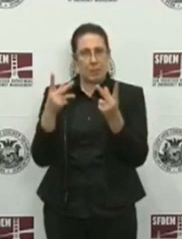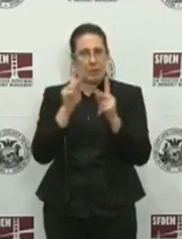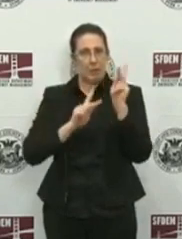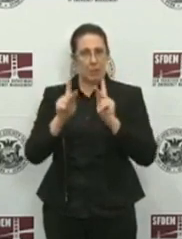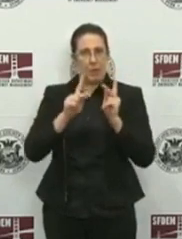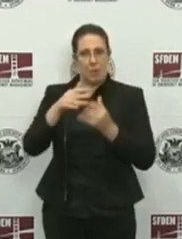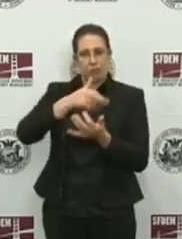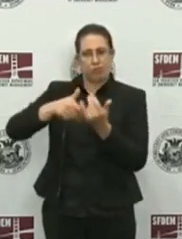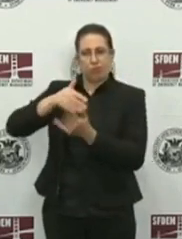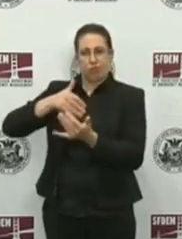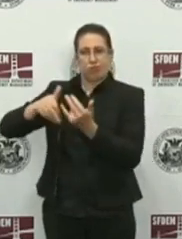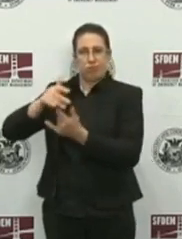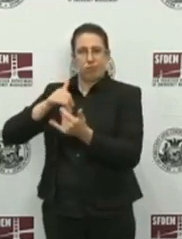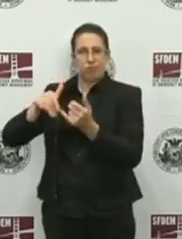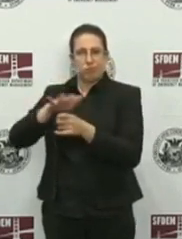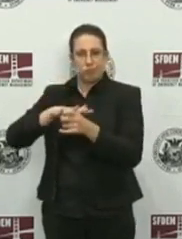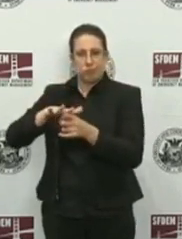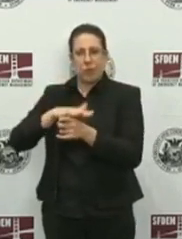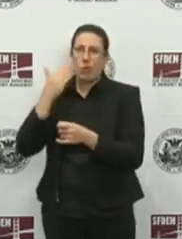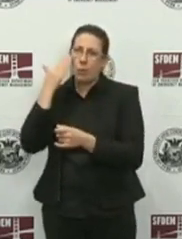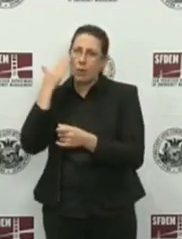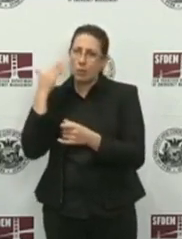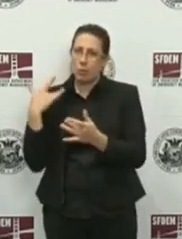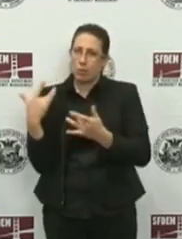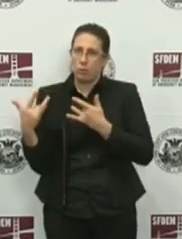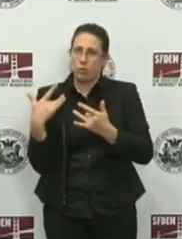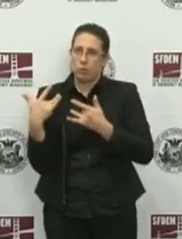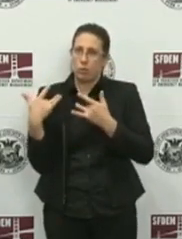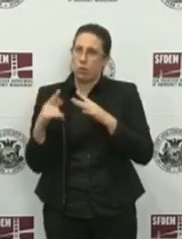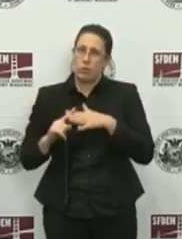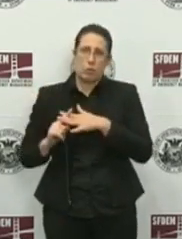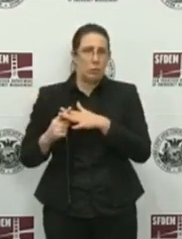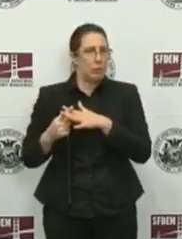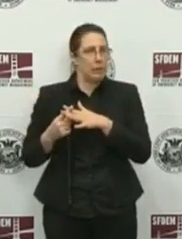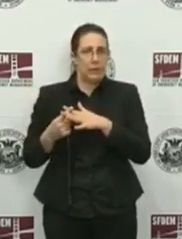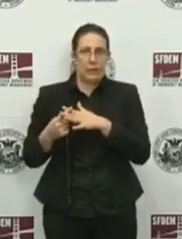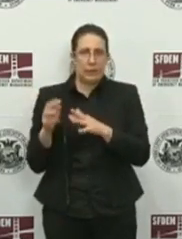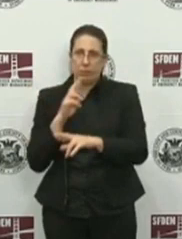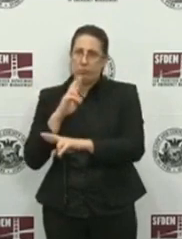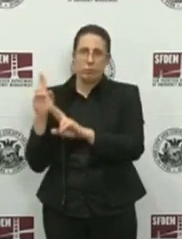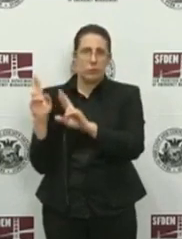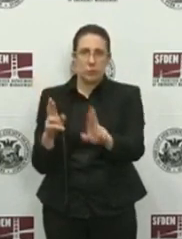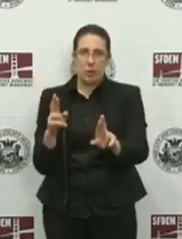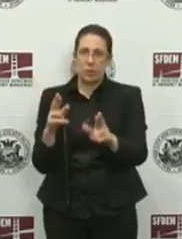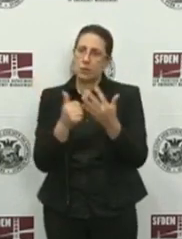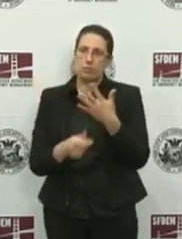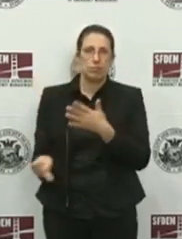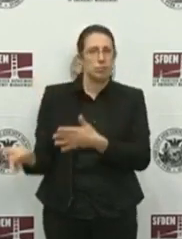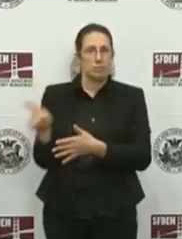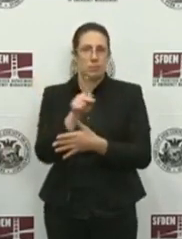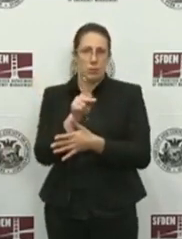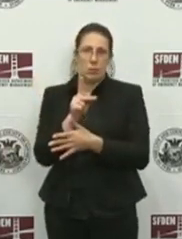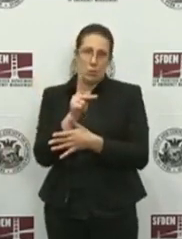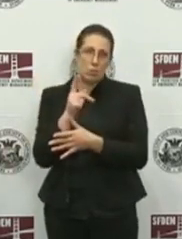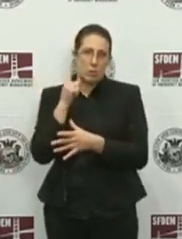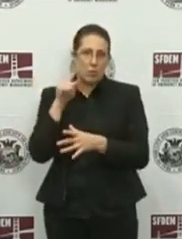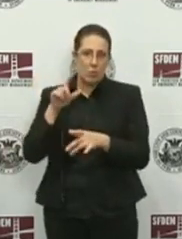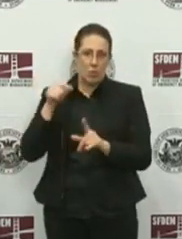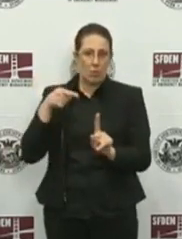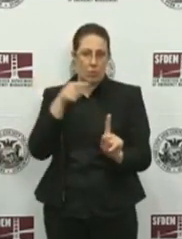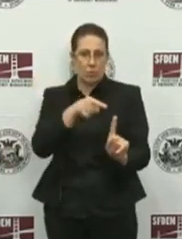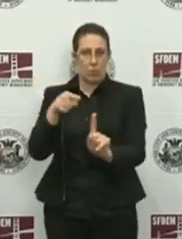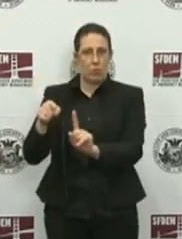beginning, an area of concern, and from the beginning of our response, a prioritized population.